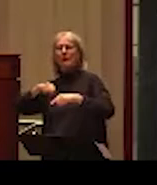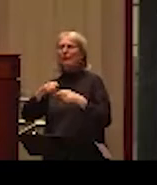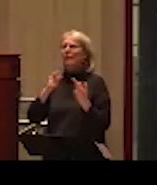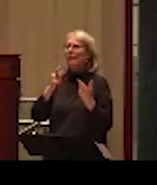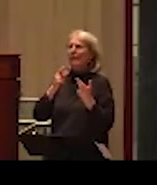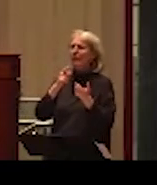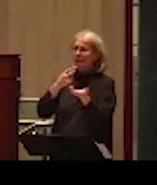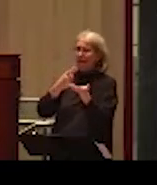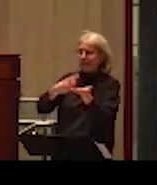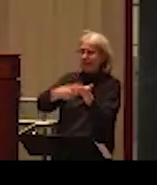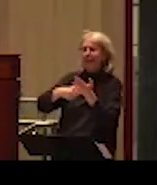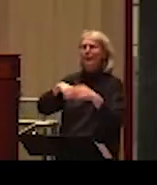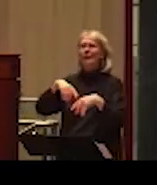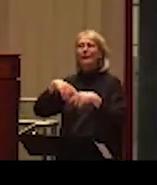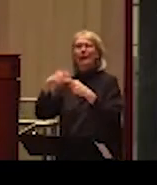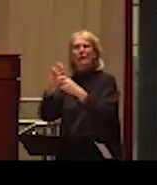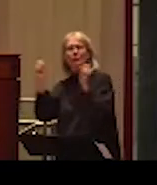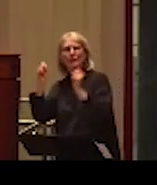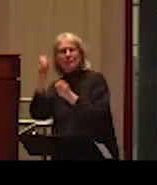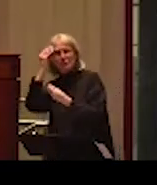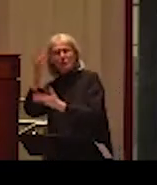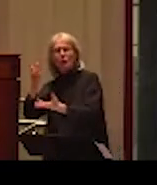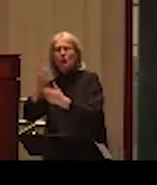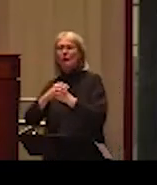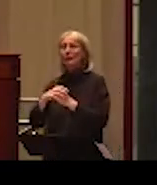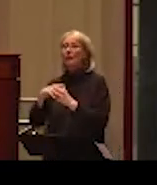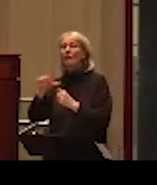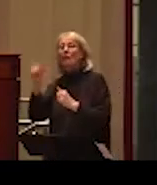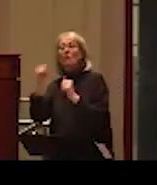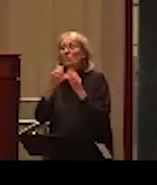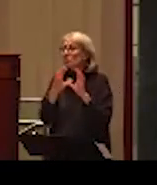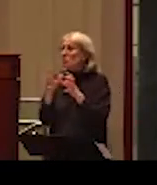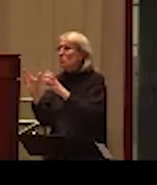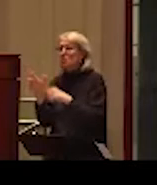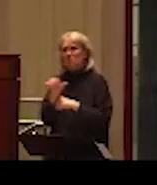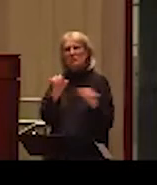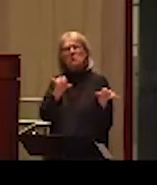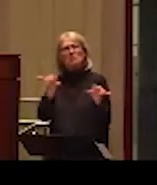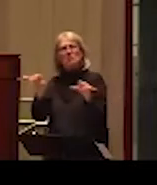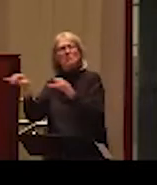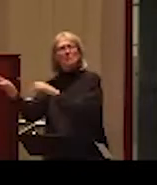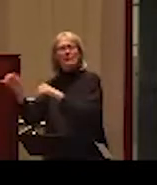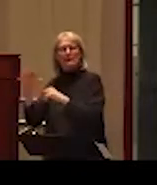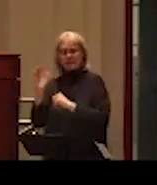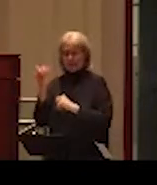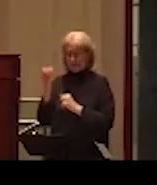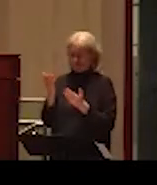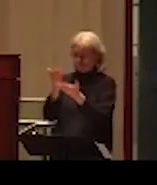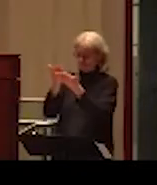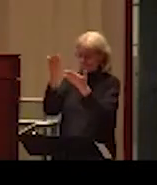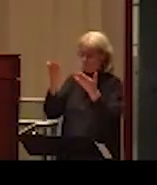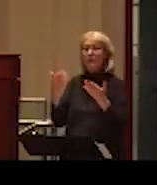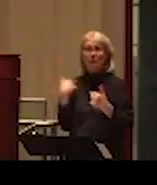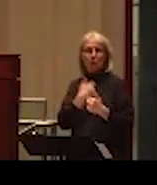great interest in this area among the faculty and other groups, and also makes, may also demonstrate some potential